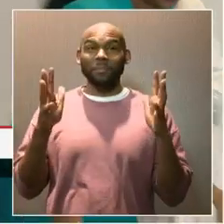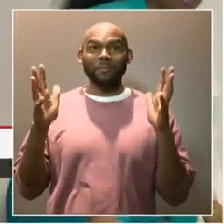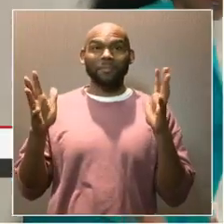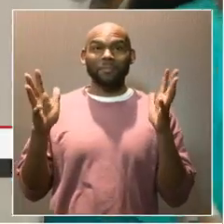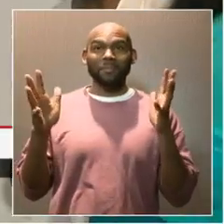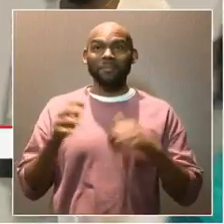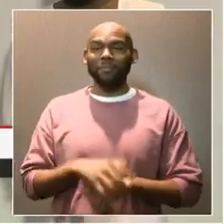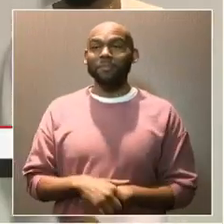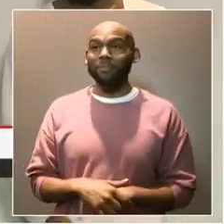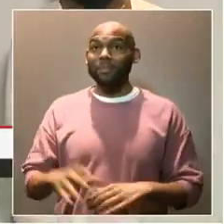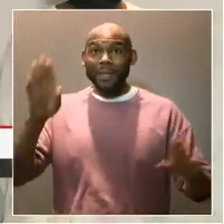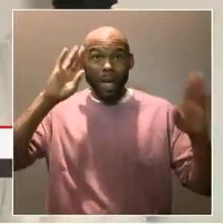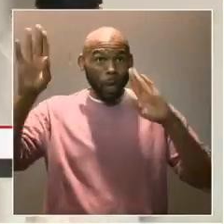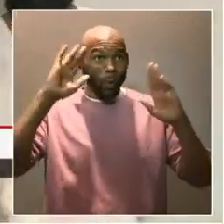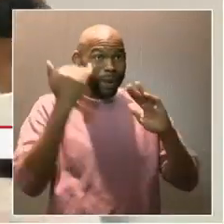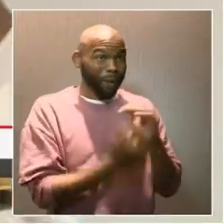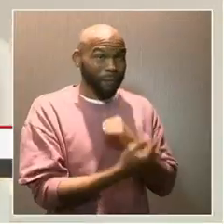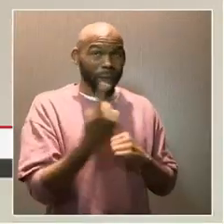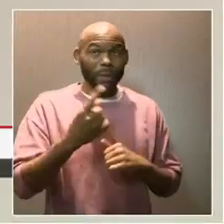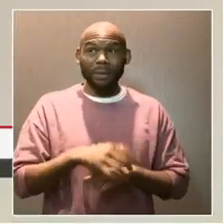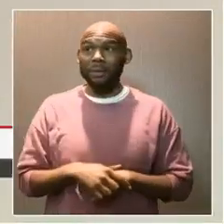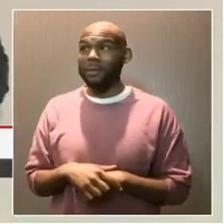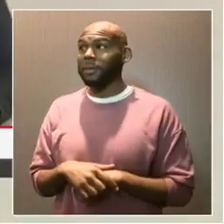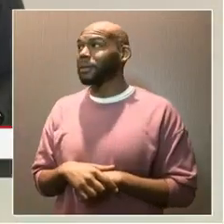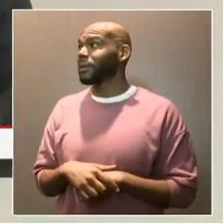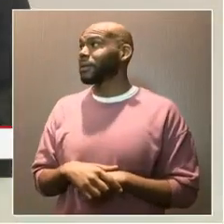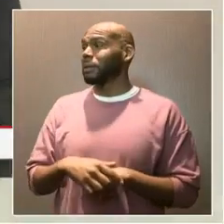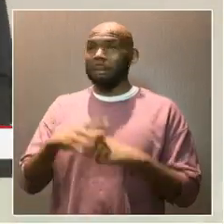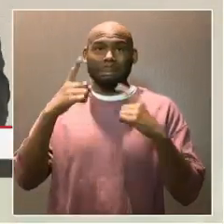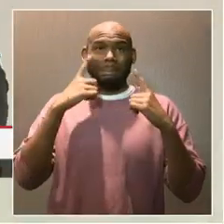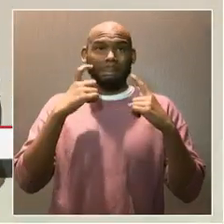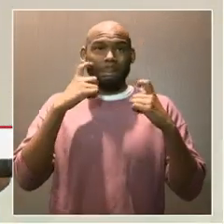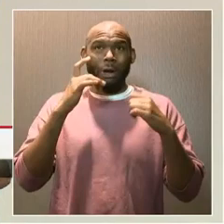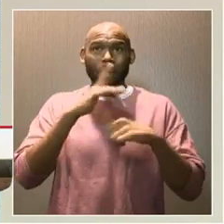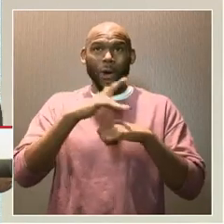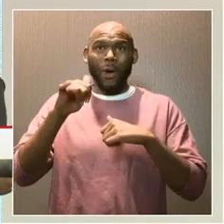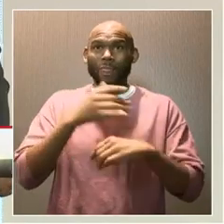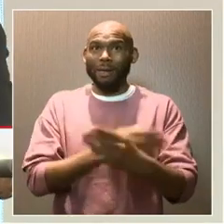Good morning, everyone. You're trying to get tears out early this morning, huh, Dominique?